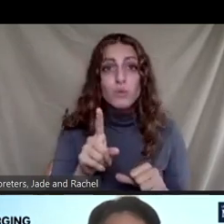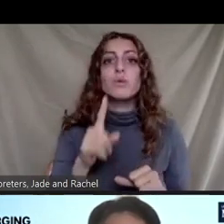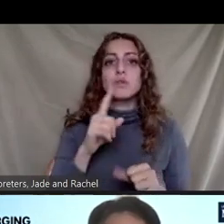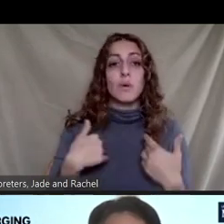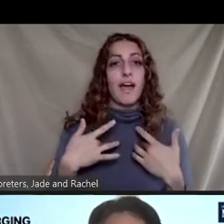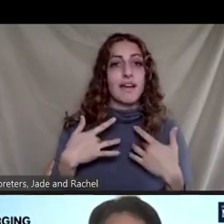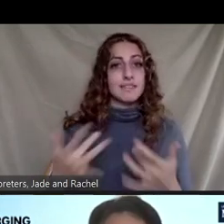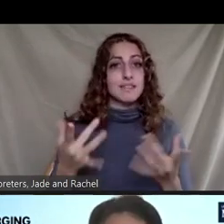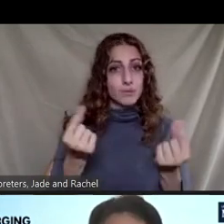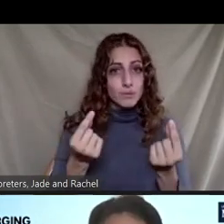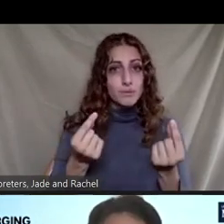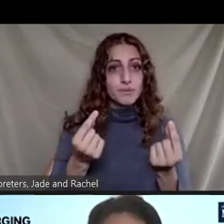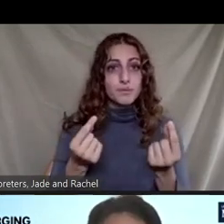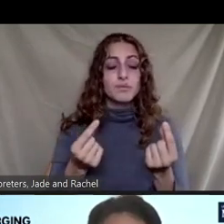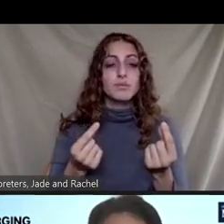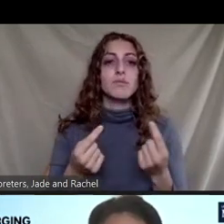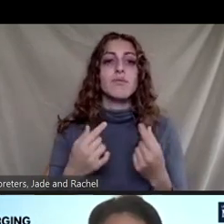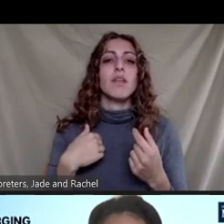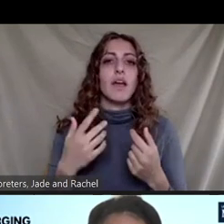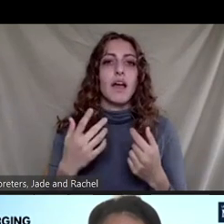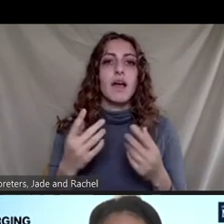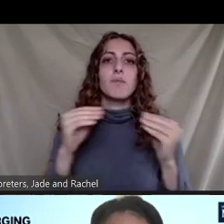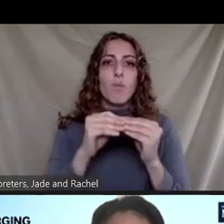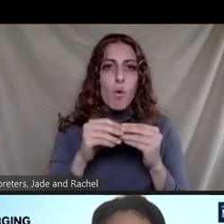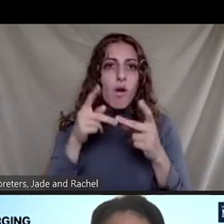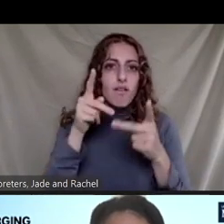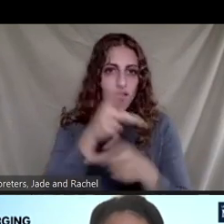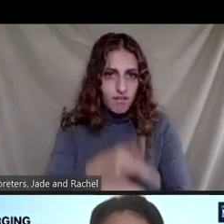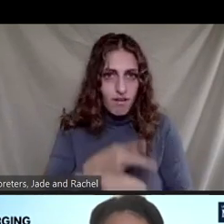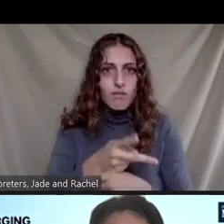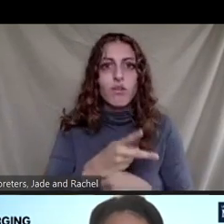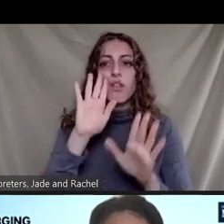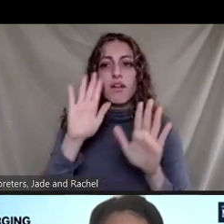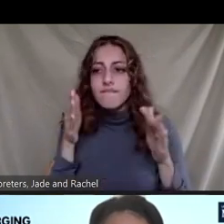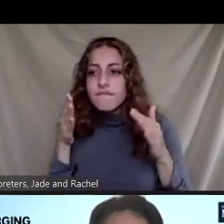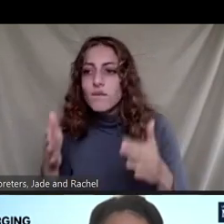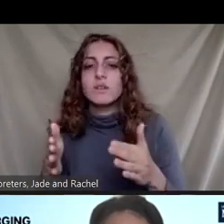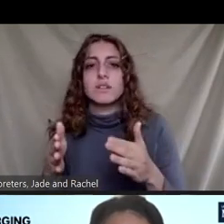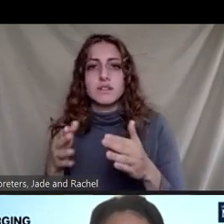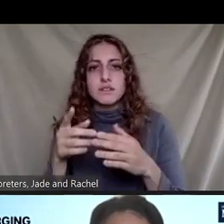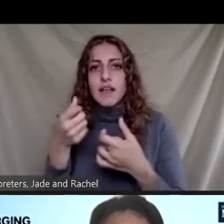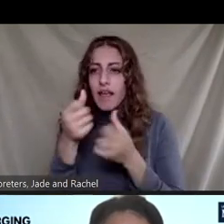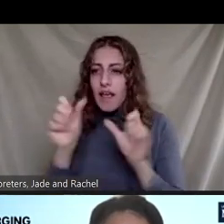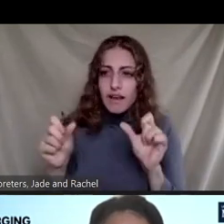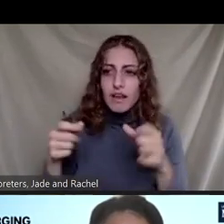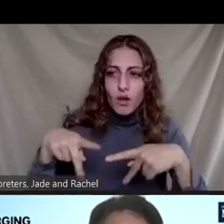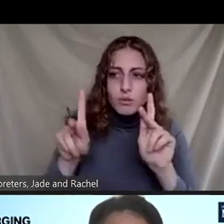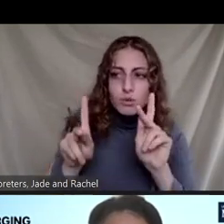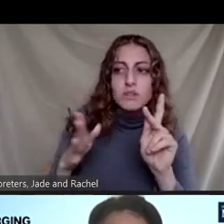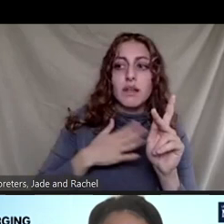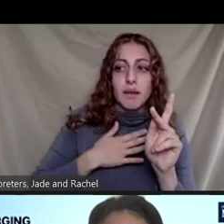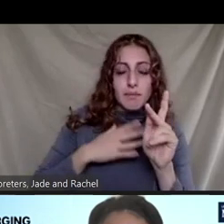take extra care about how I can disseminate this, any opportunity within my group, within my